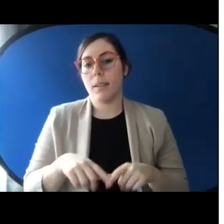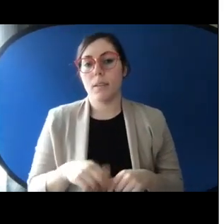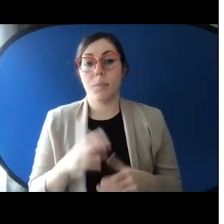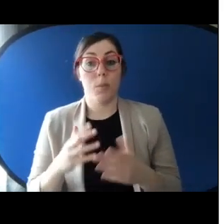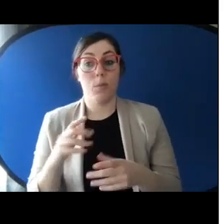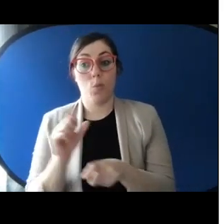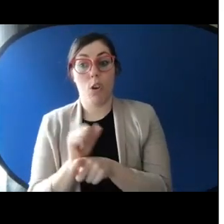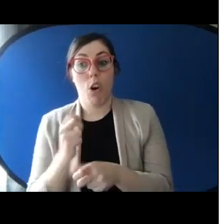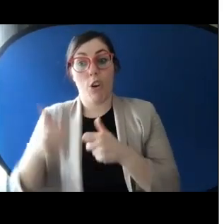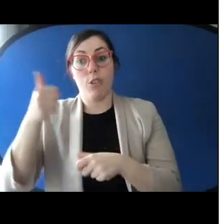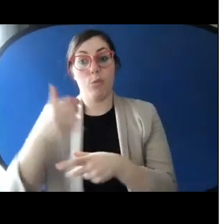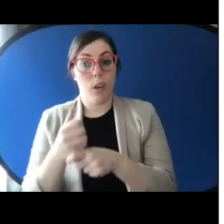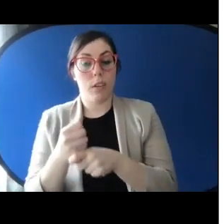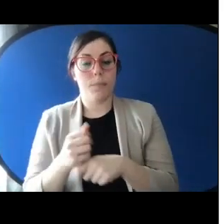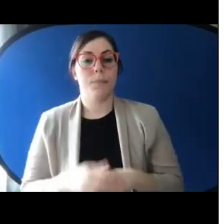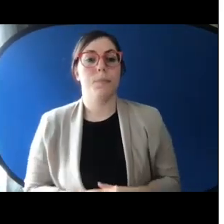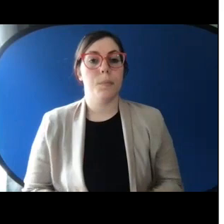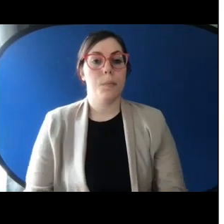get them. Next.